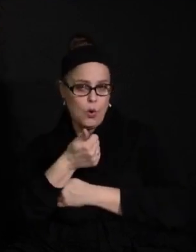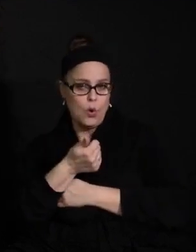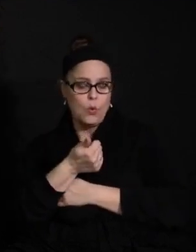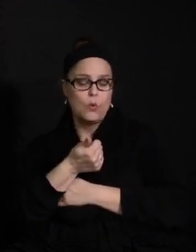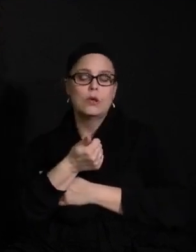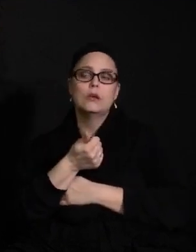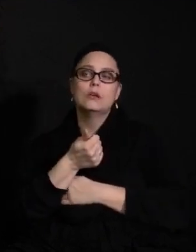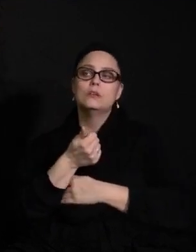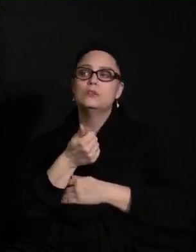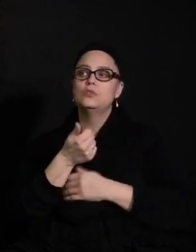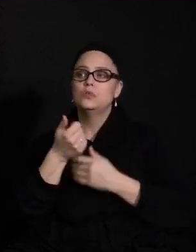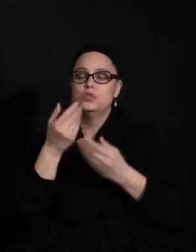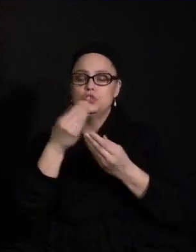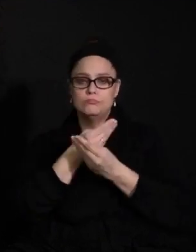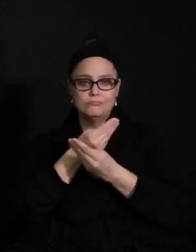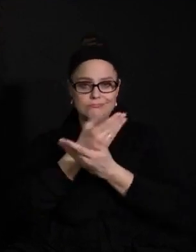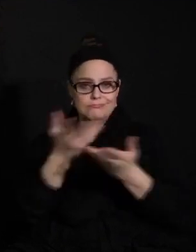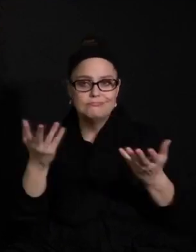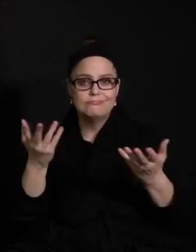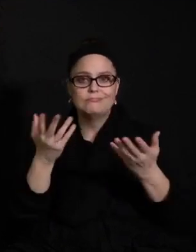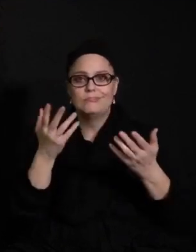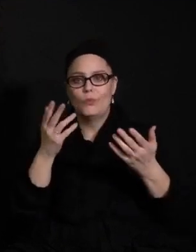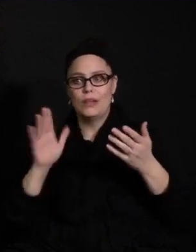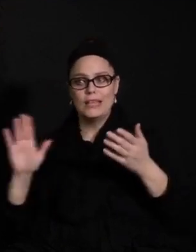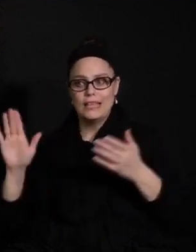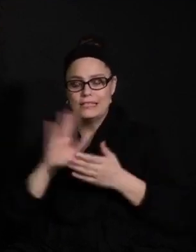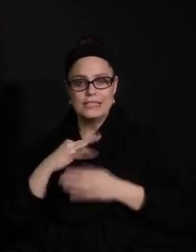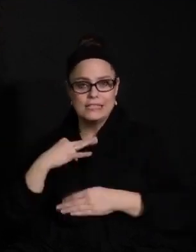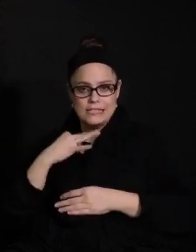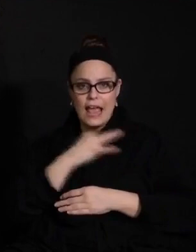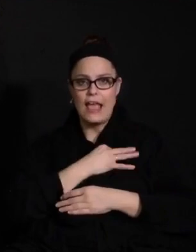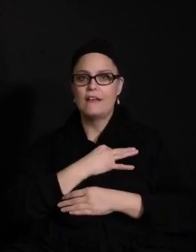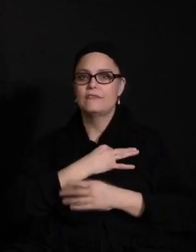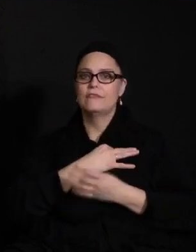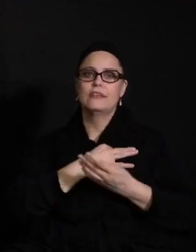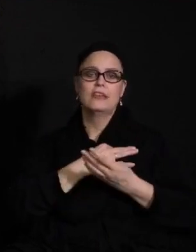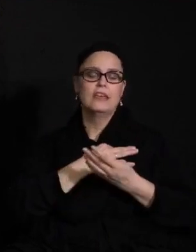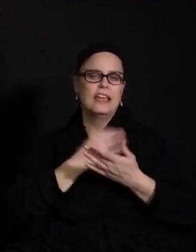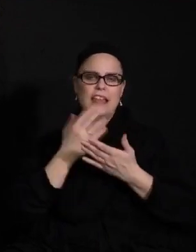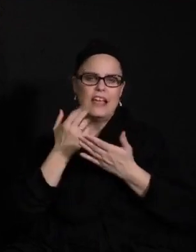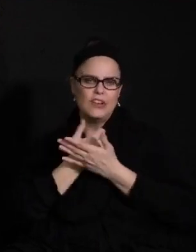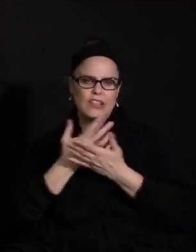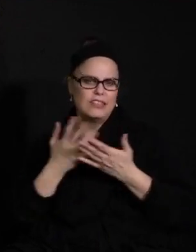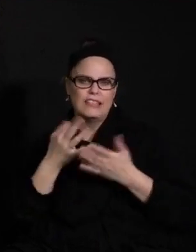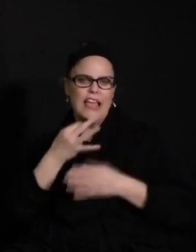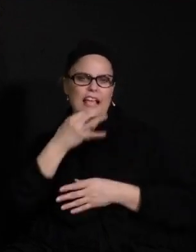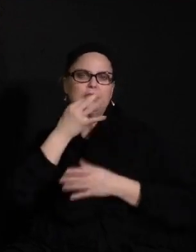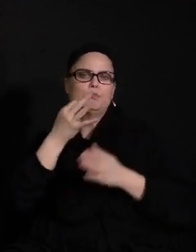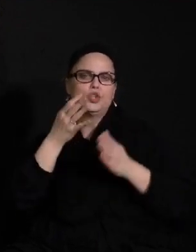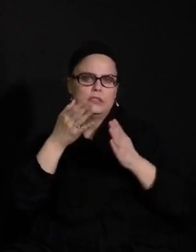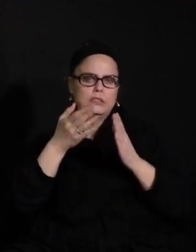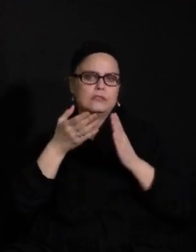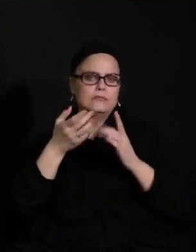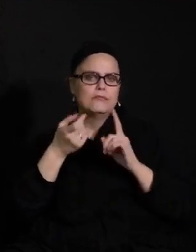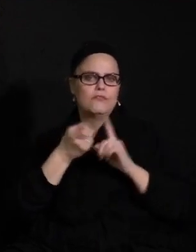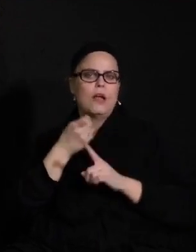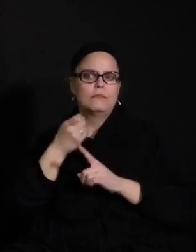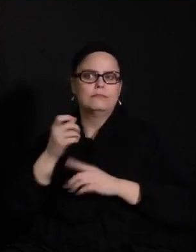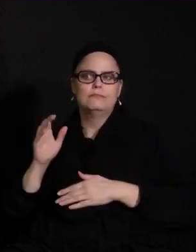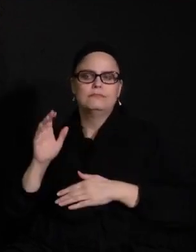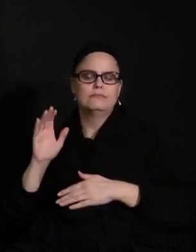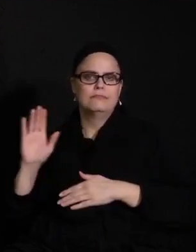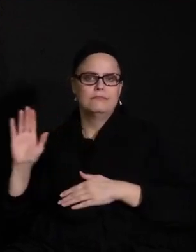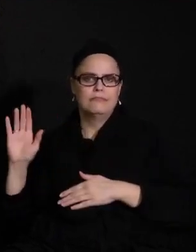indicators that he and his staff and the experts in the state in the country for that matter are looking at in terms of some of these provisions.